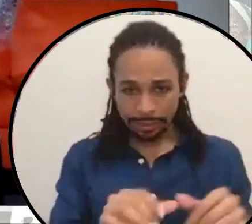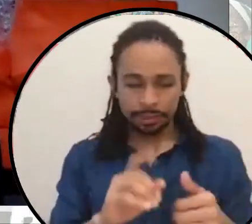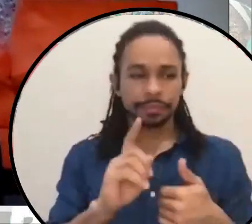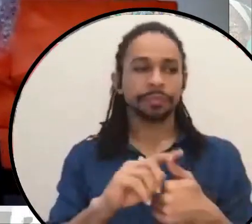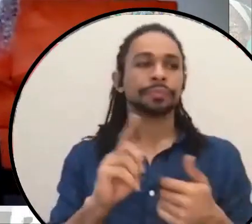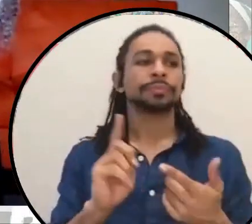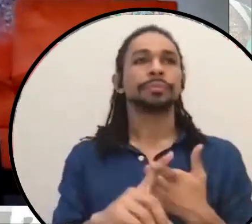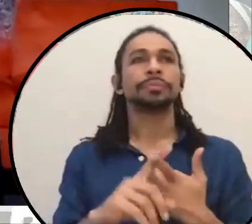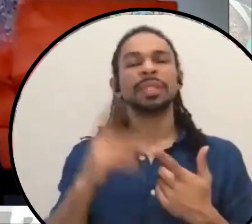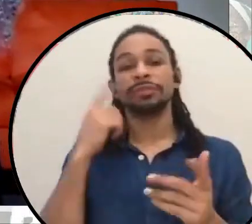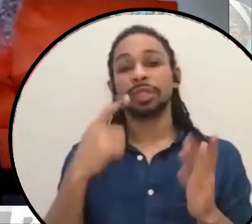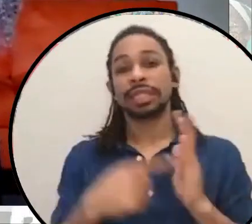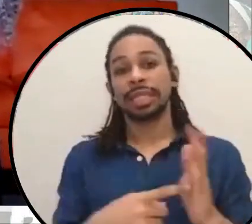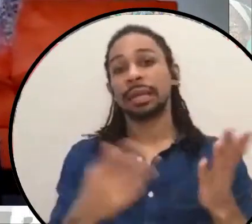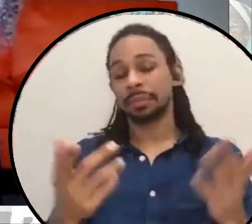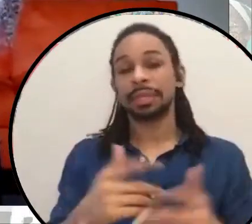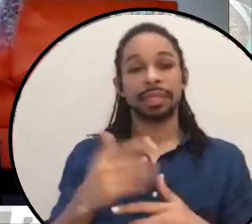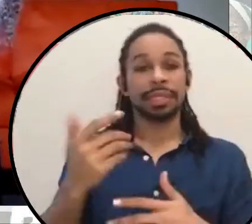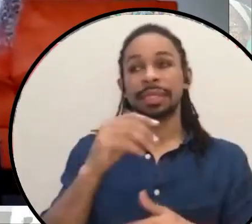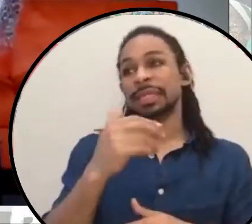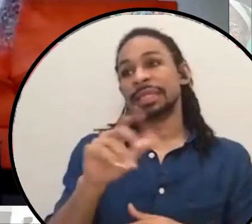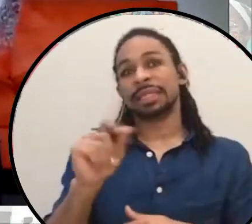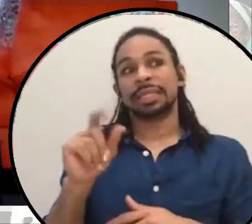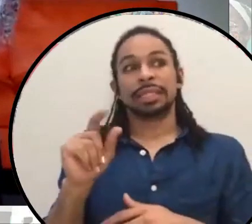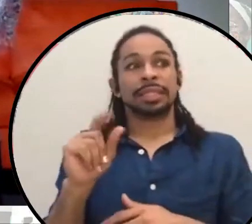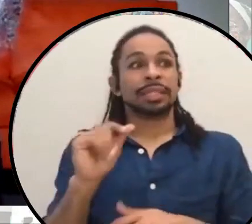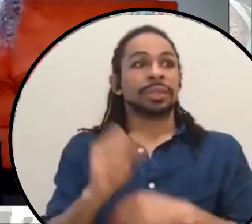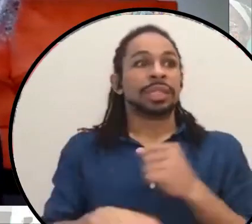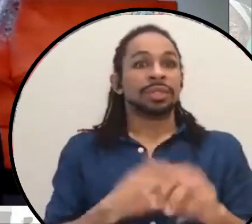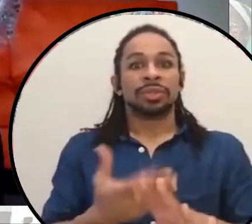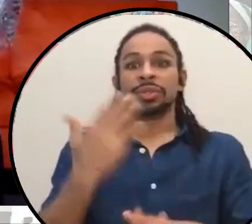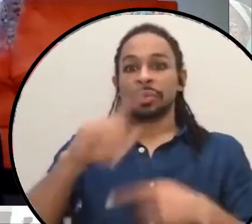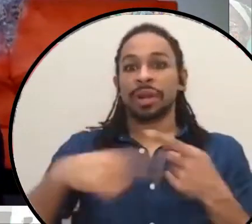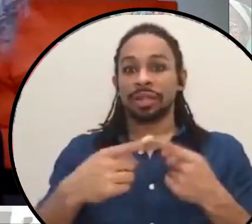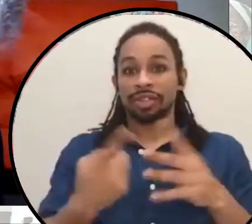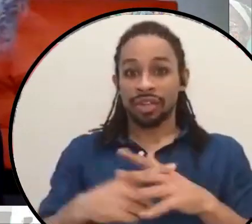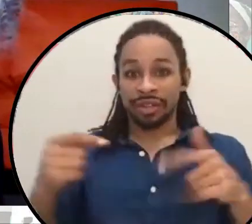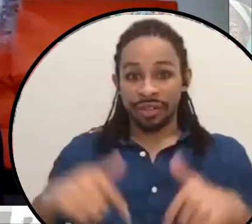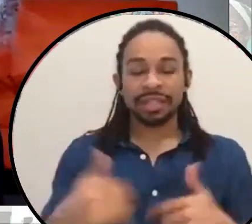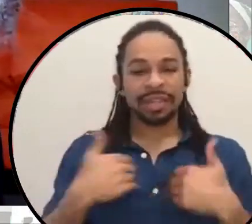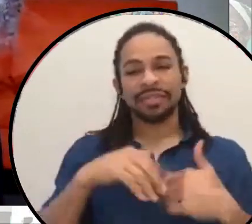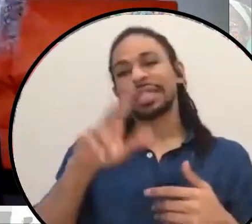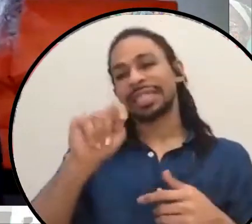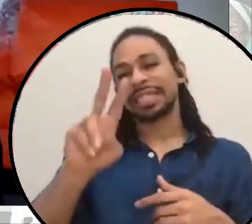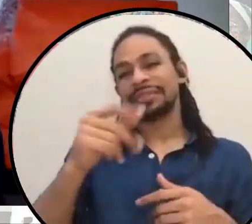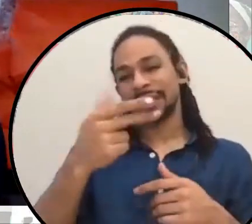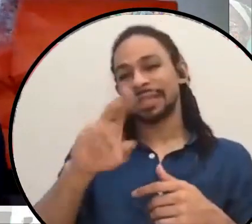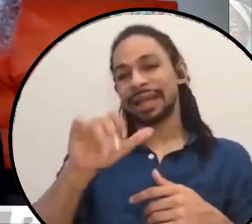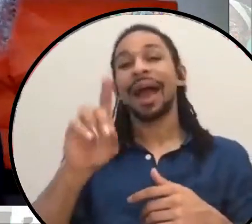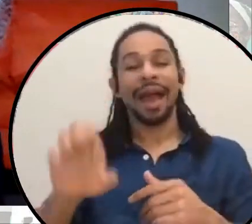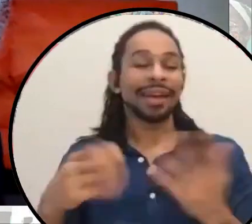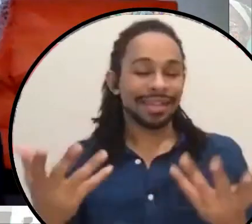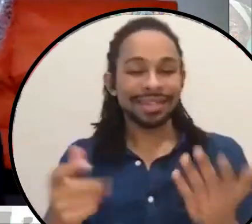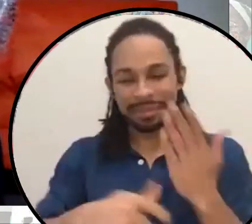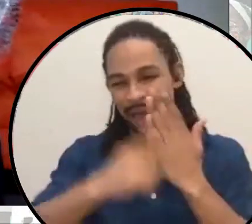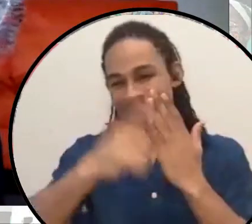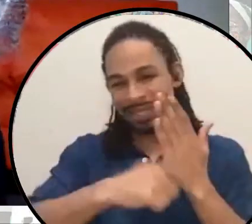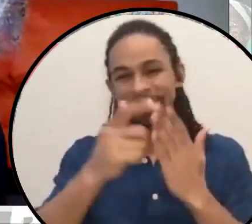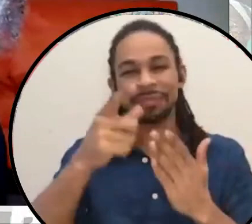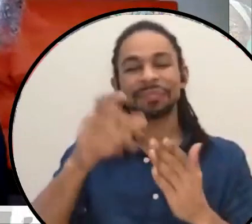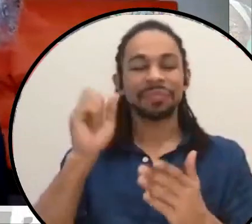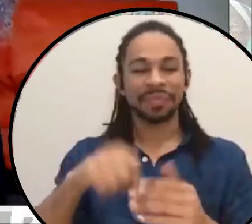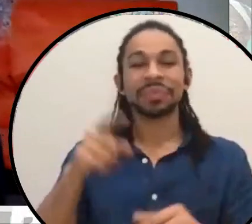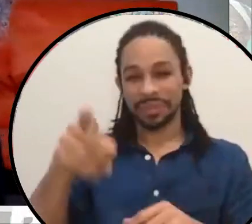for example, uh, decades ago when I started this, uh, when there was something called TV guide, which I don't think exists anymore, but, and you could search